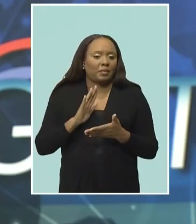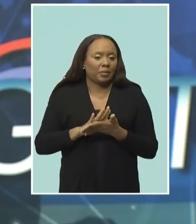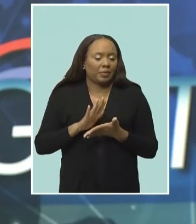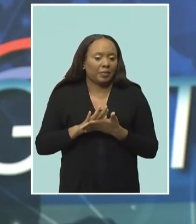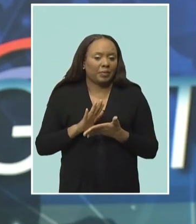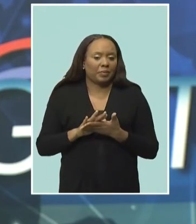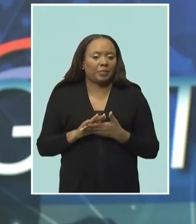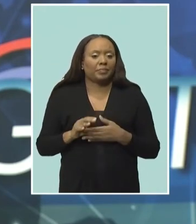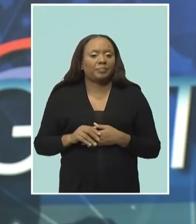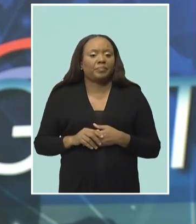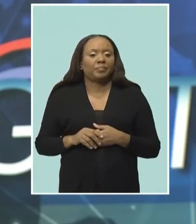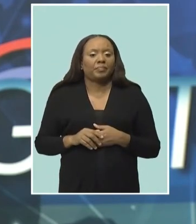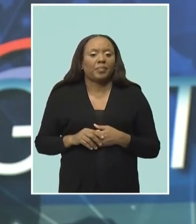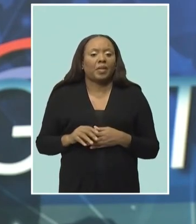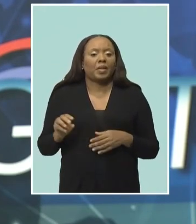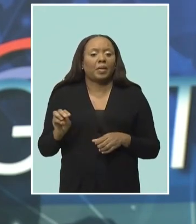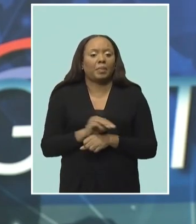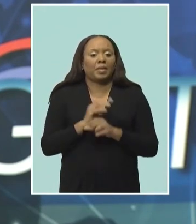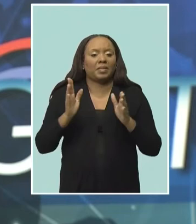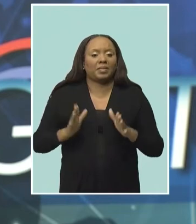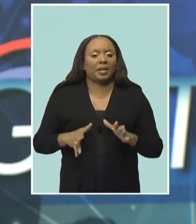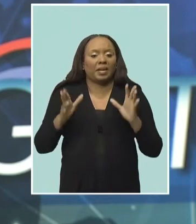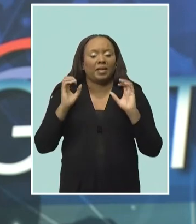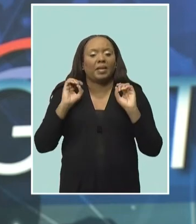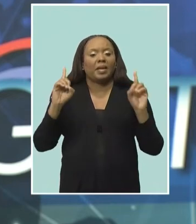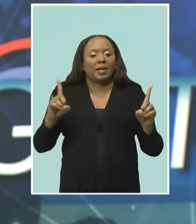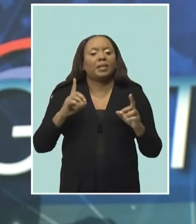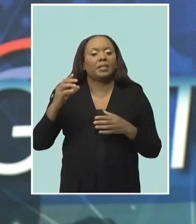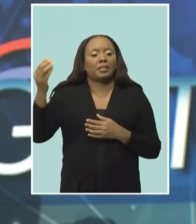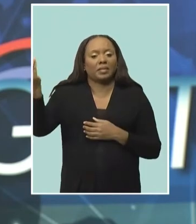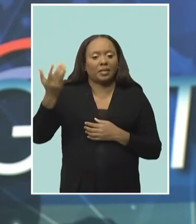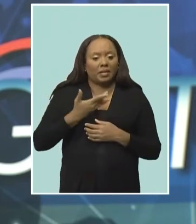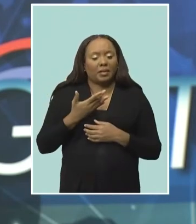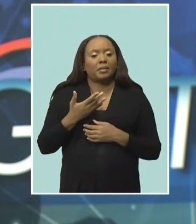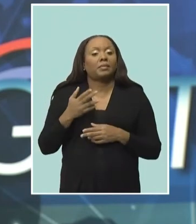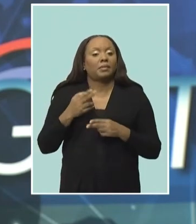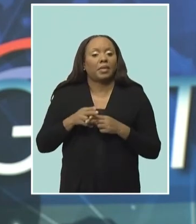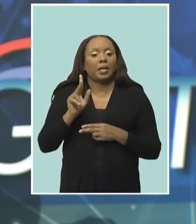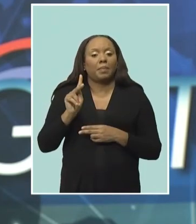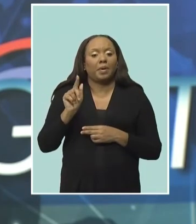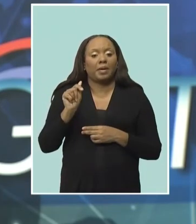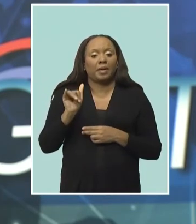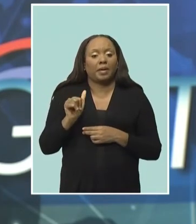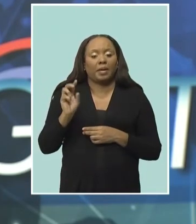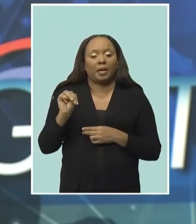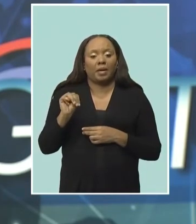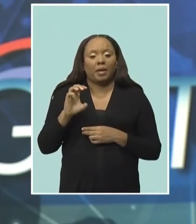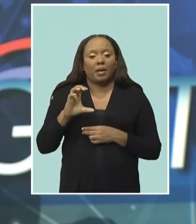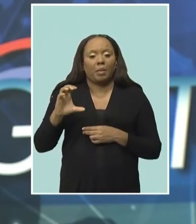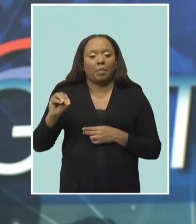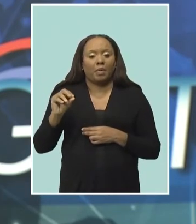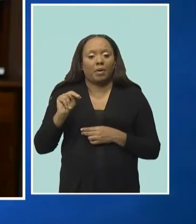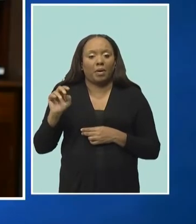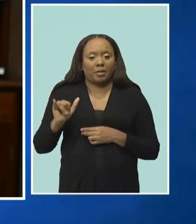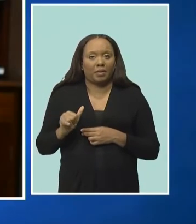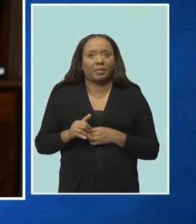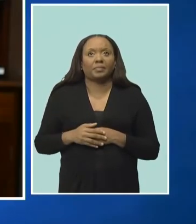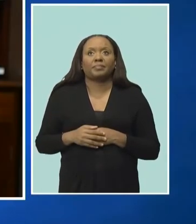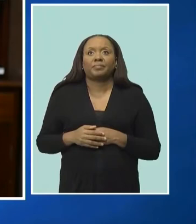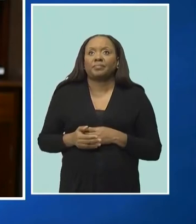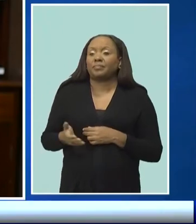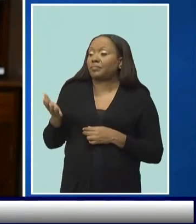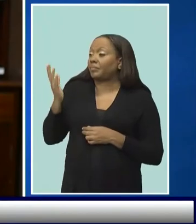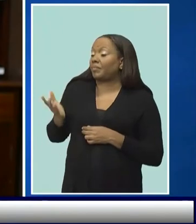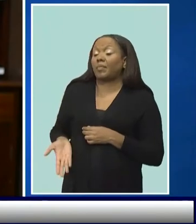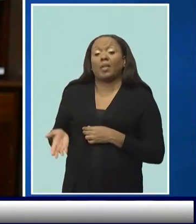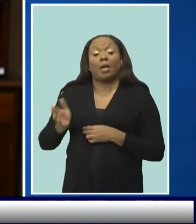secondary schools. This from Minister of Education, Technological and Vocational Training, Kay McConey. Our Ministry of